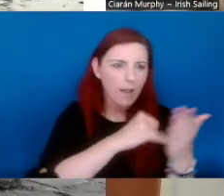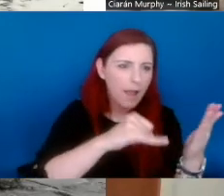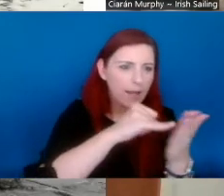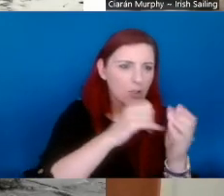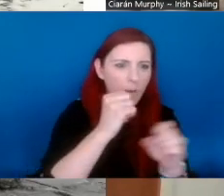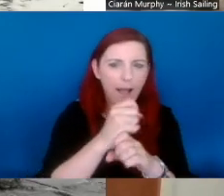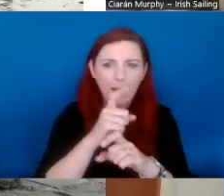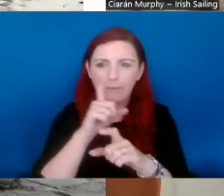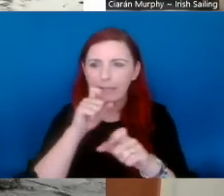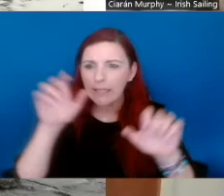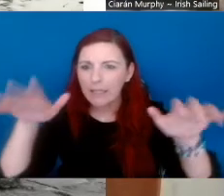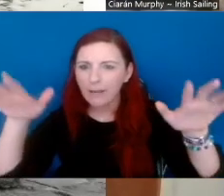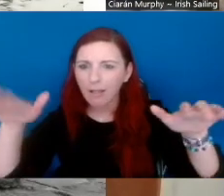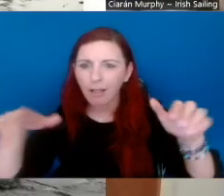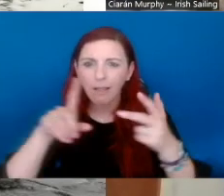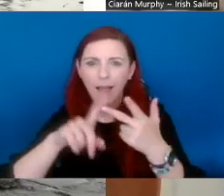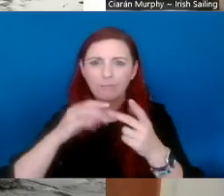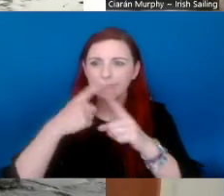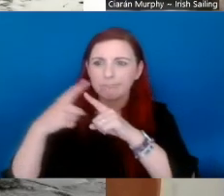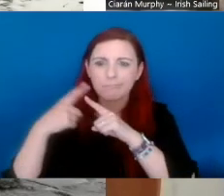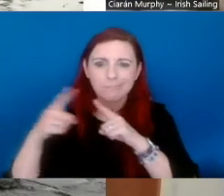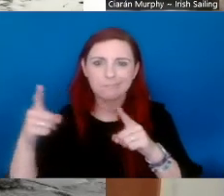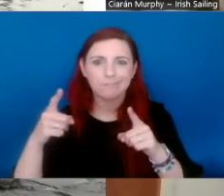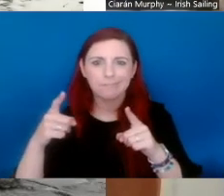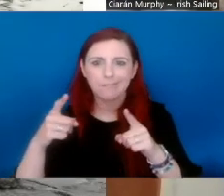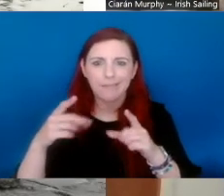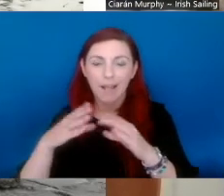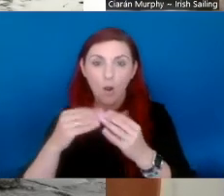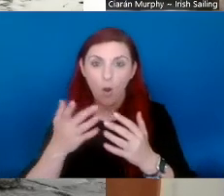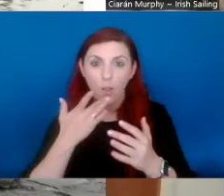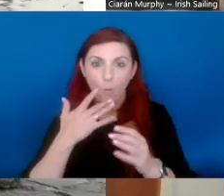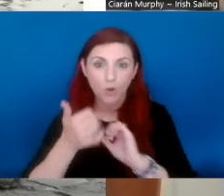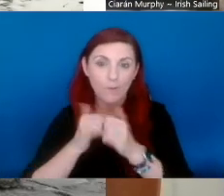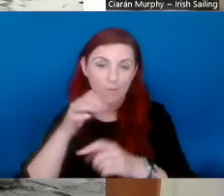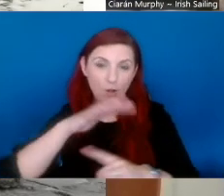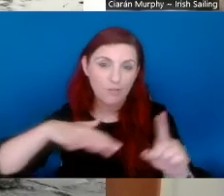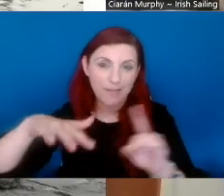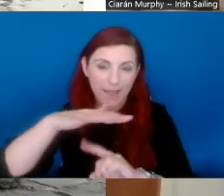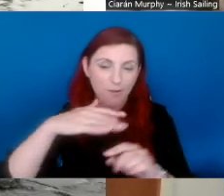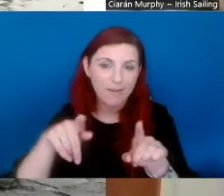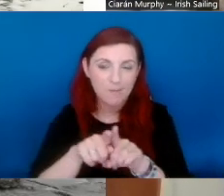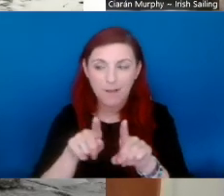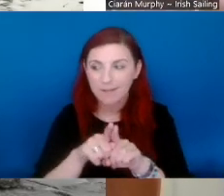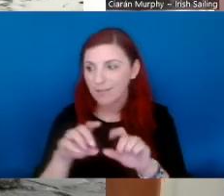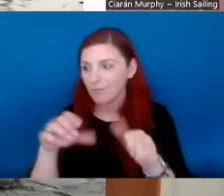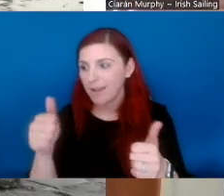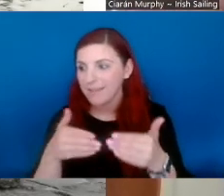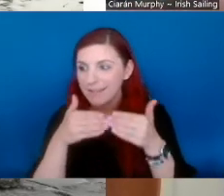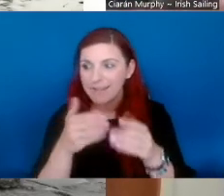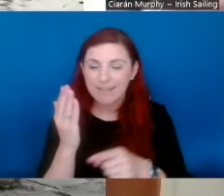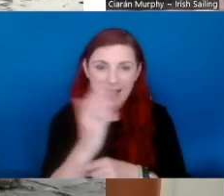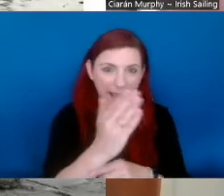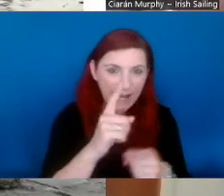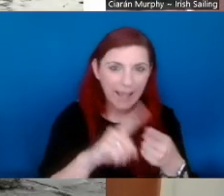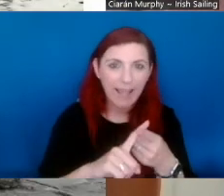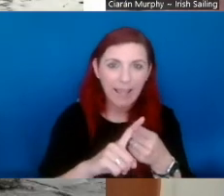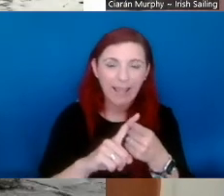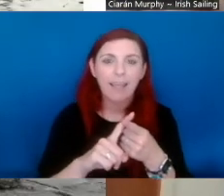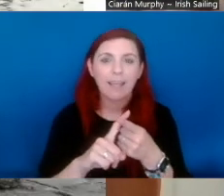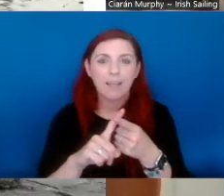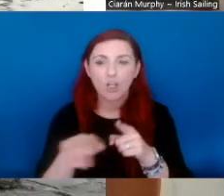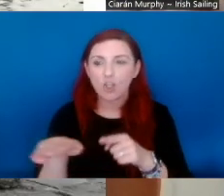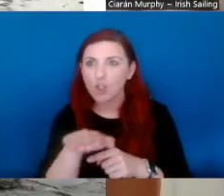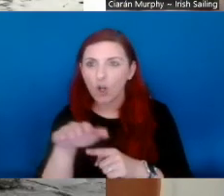a beautiful place on the lake, really accessible. I love camping there. It's safe, but everything's there. You you'll have the Holy Island. You have